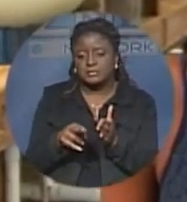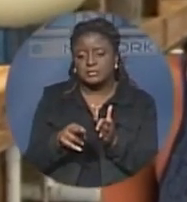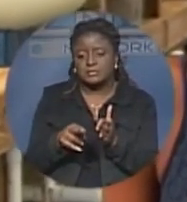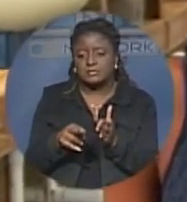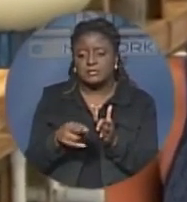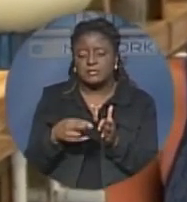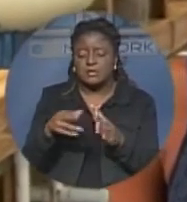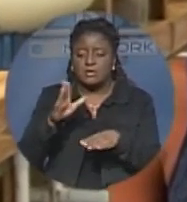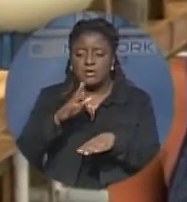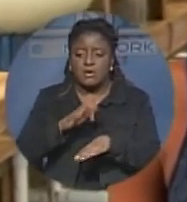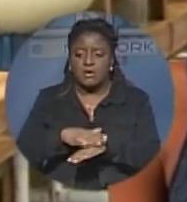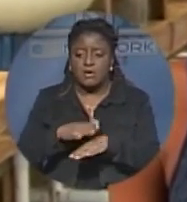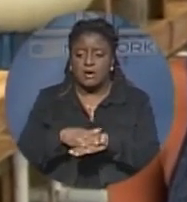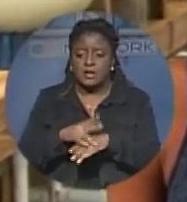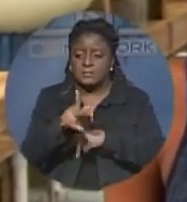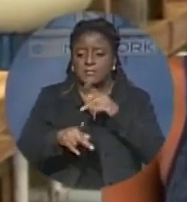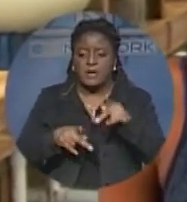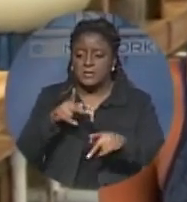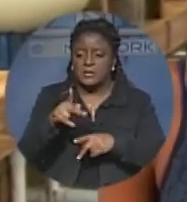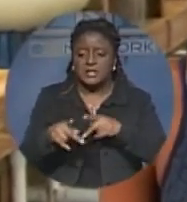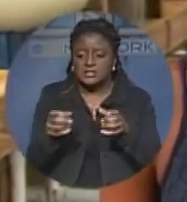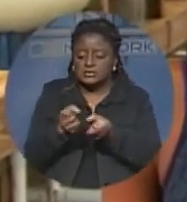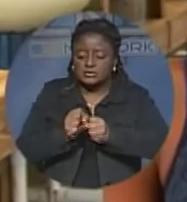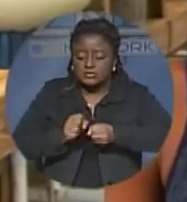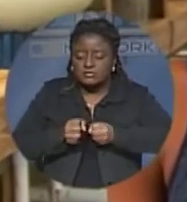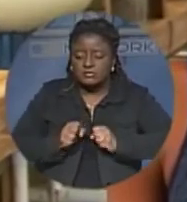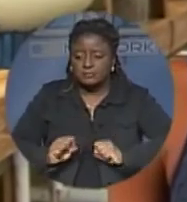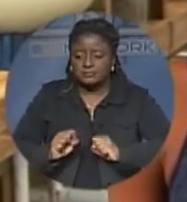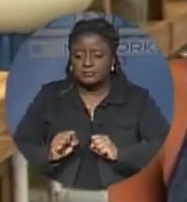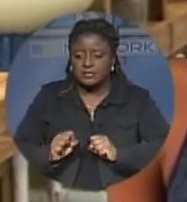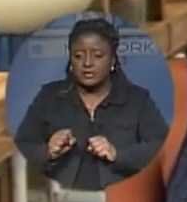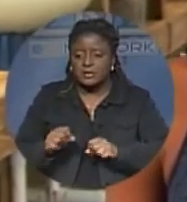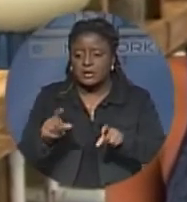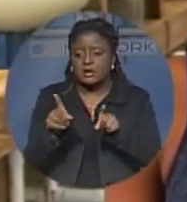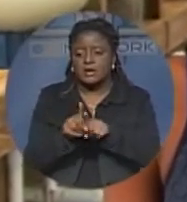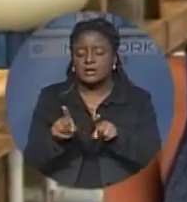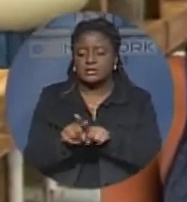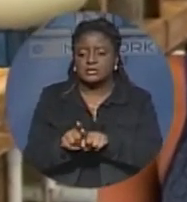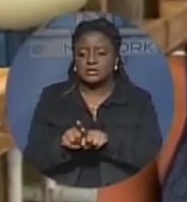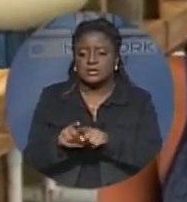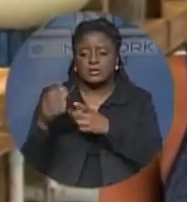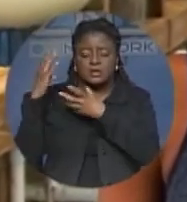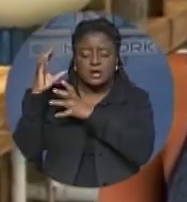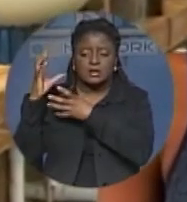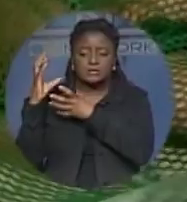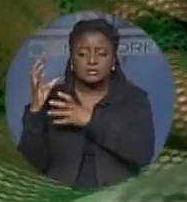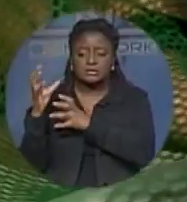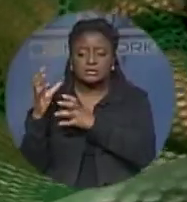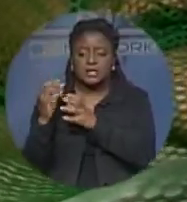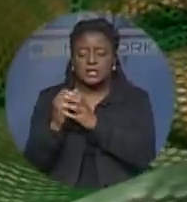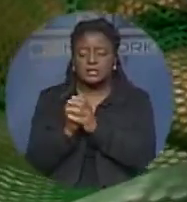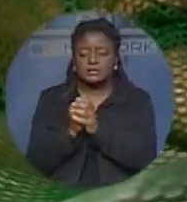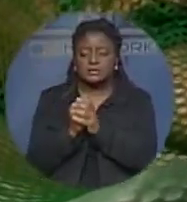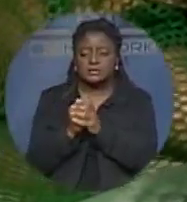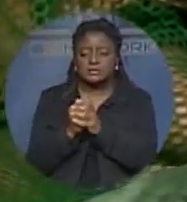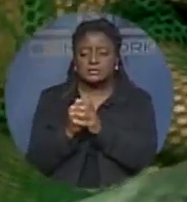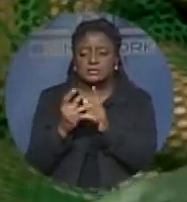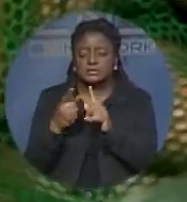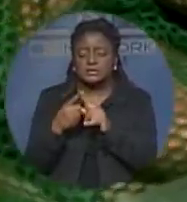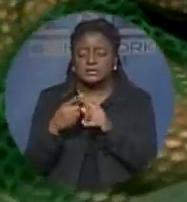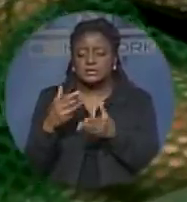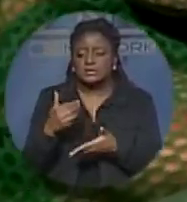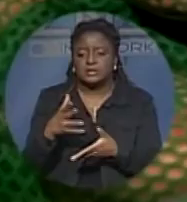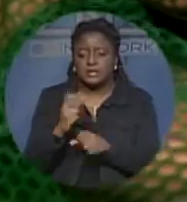we're doing research on population density, and we're also looking at middens or conch shell piles to get an idea of the fishery